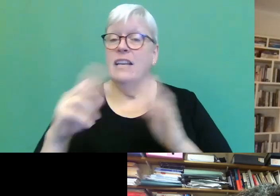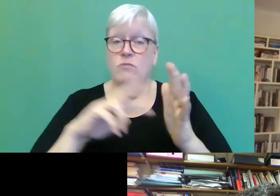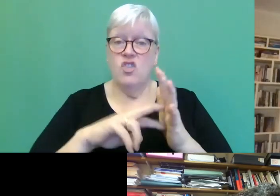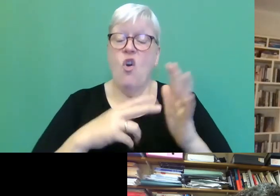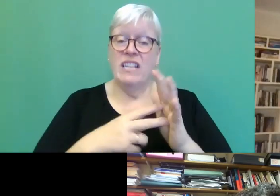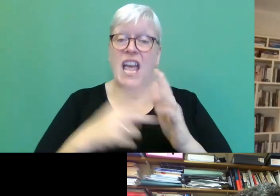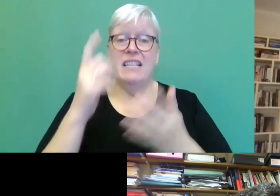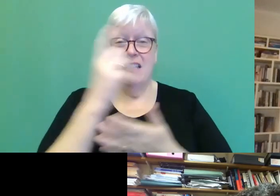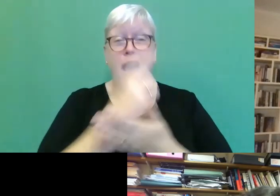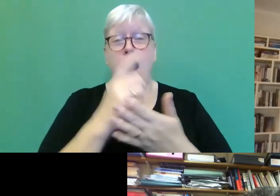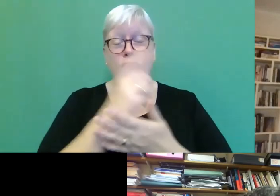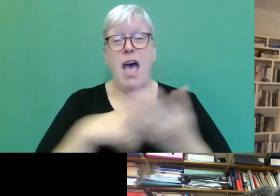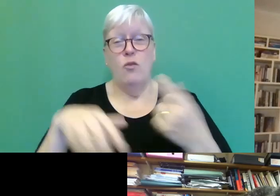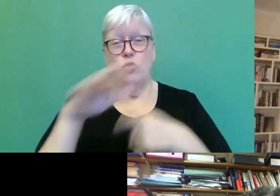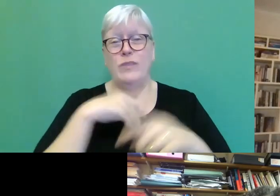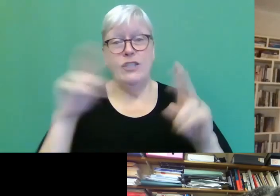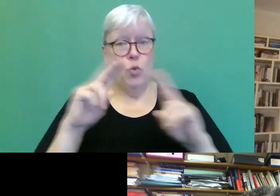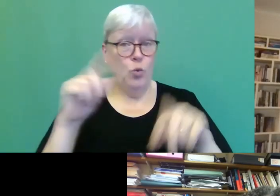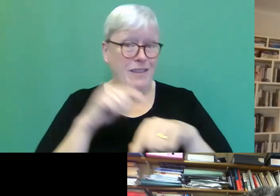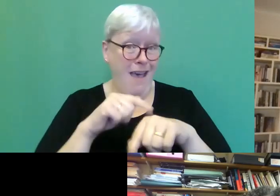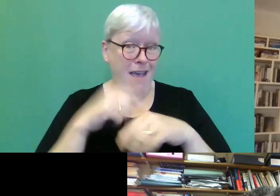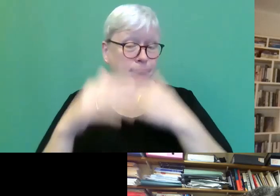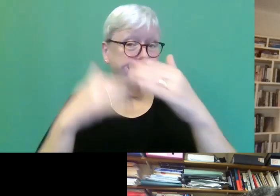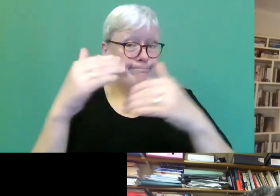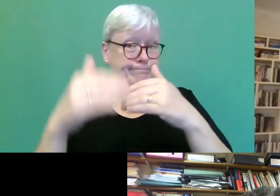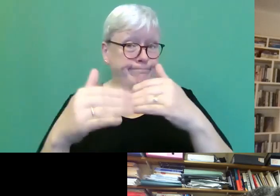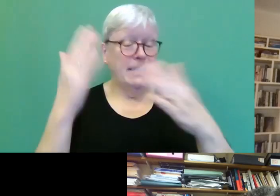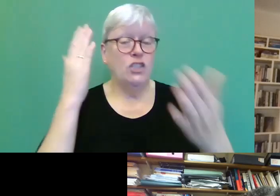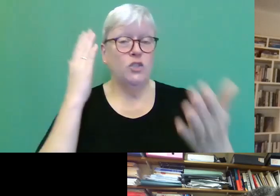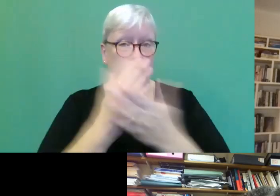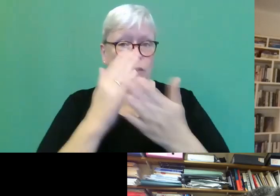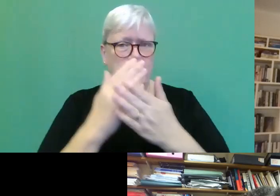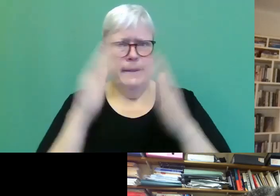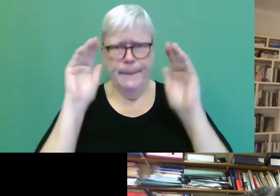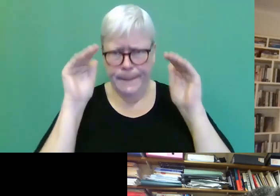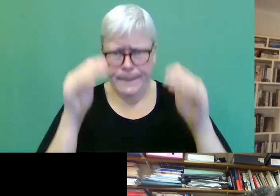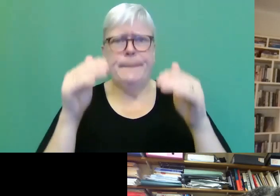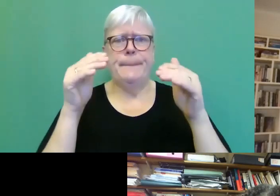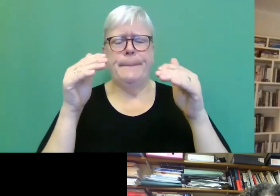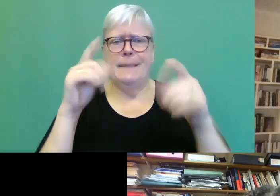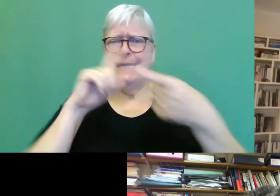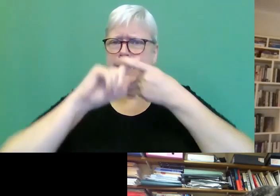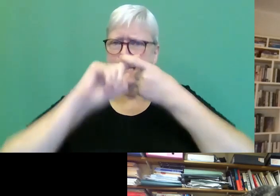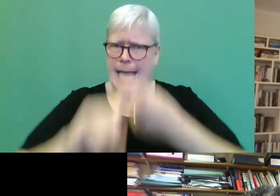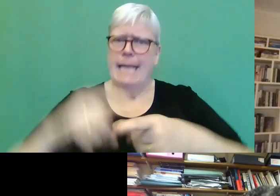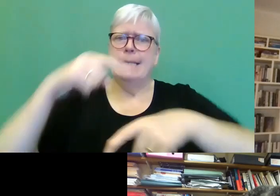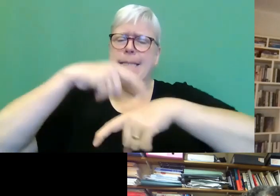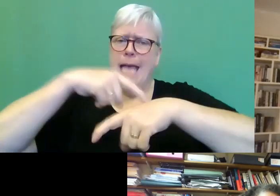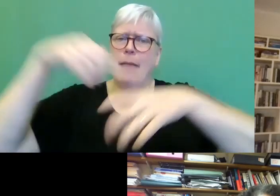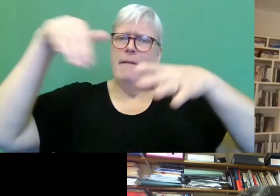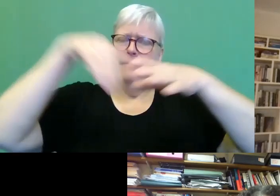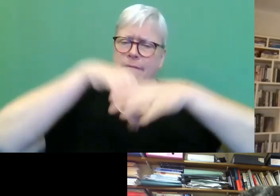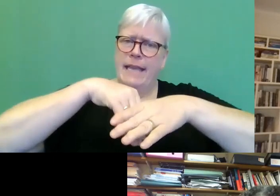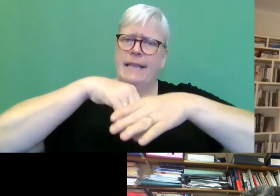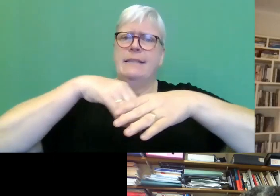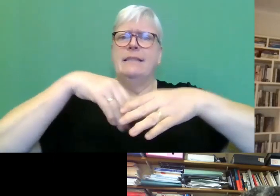around school time. So I had to be really disciplined in that way and fit my writing time into between school